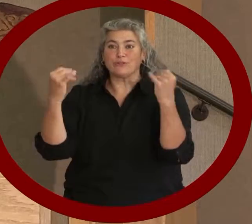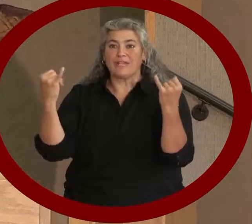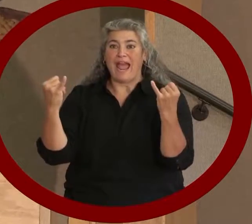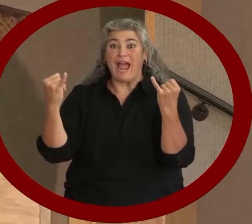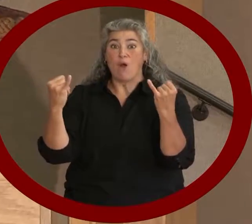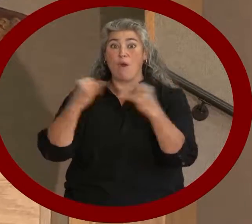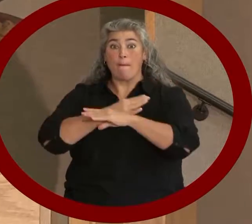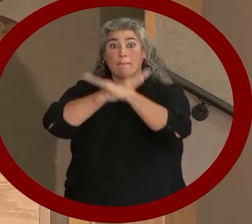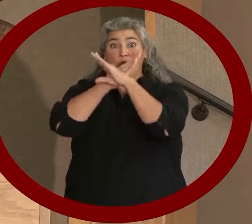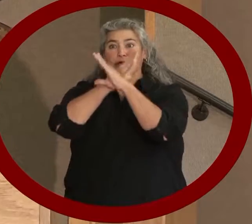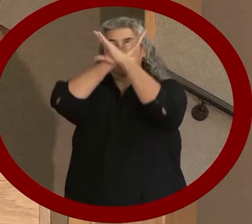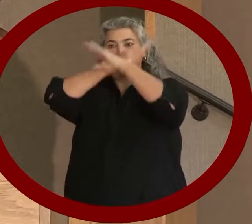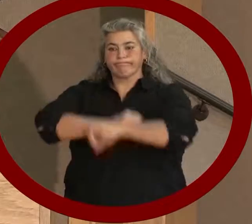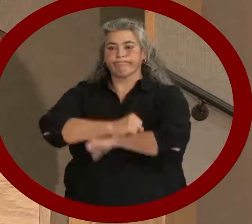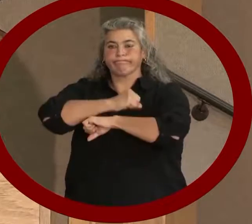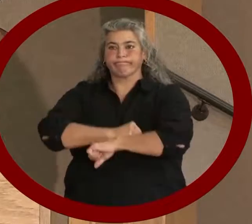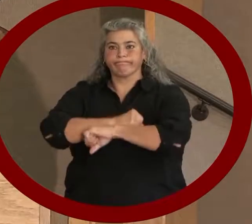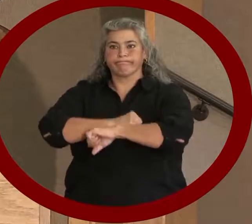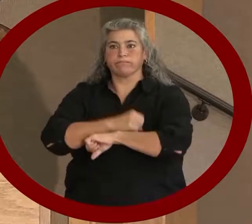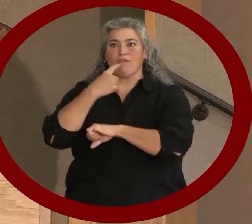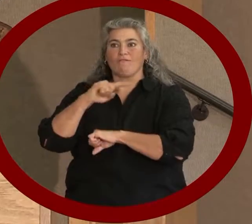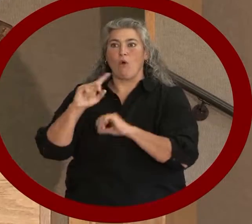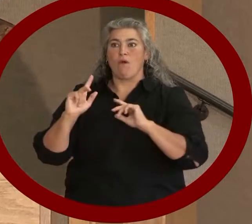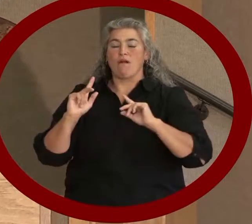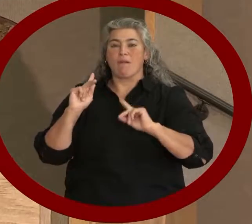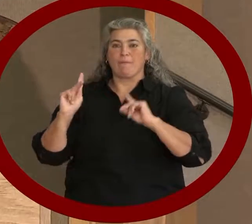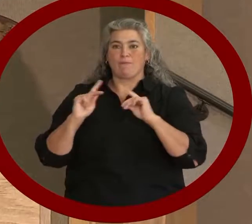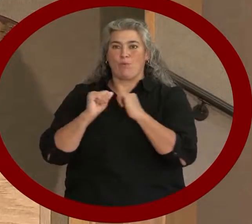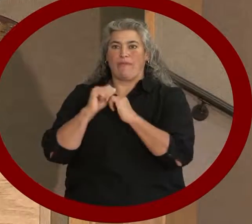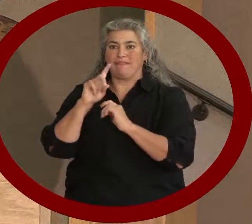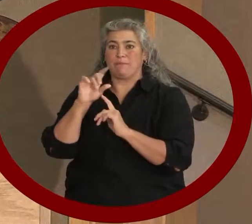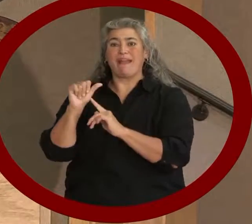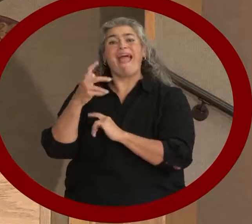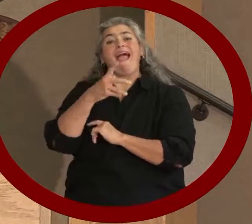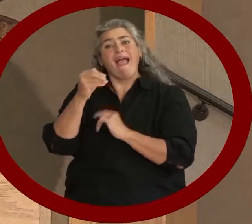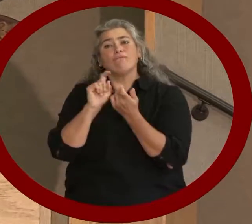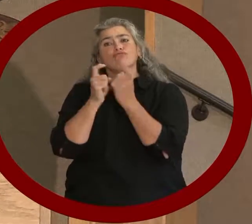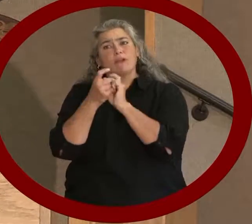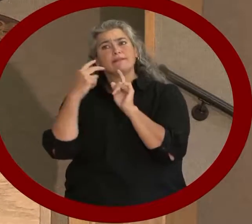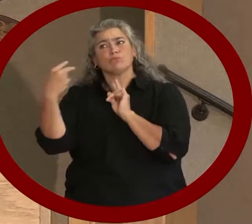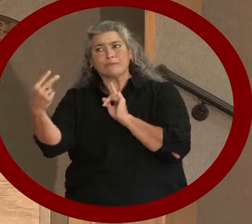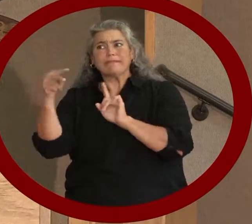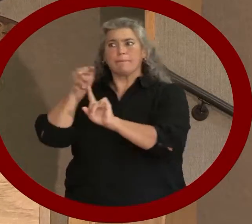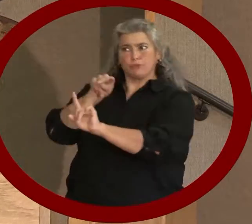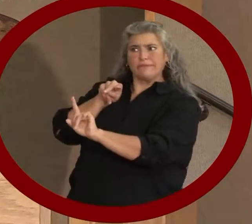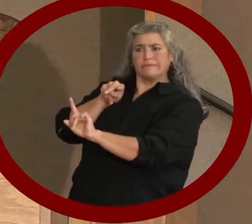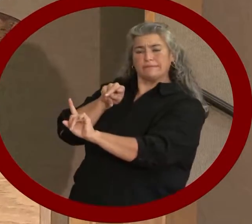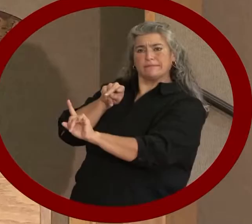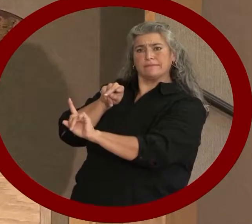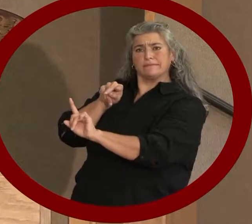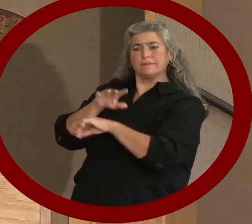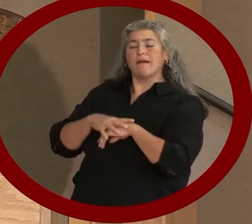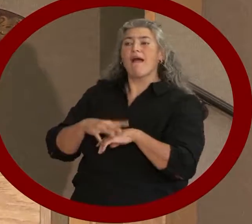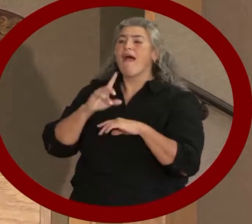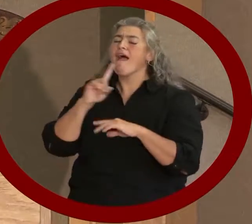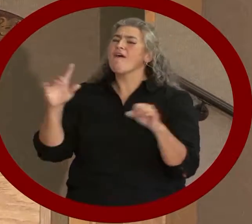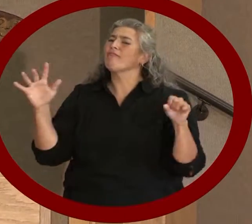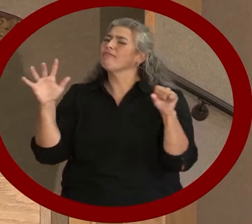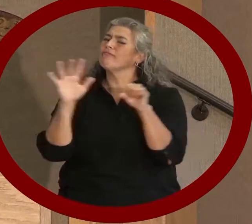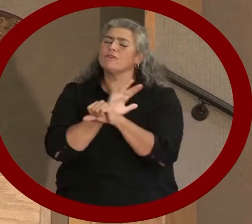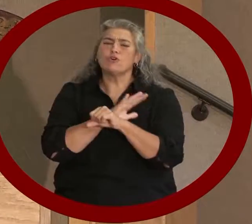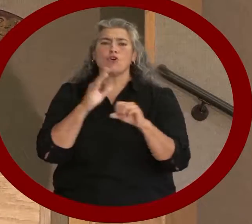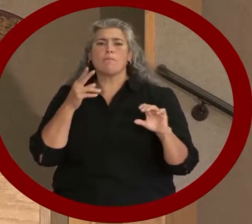for people with disabilities, and has given them full participation in community life.